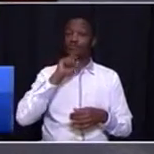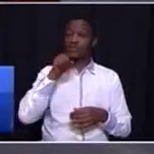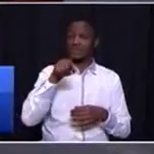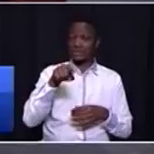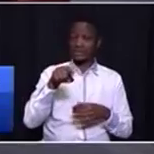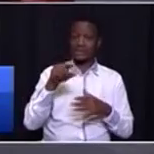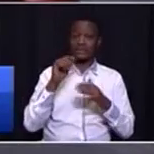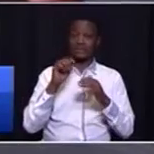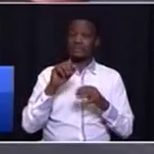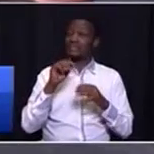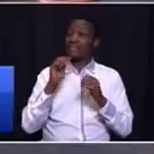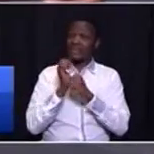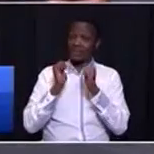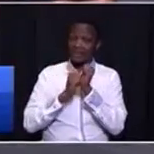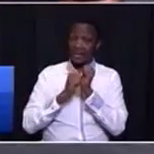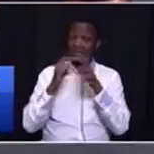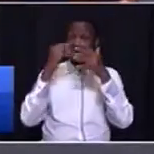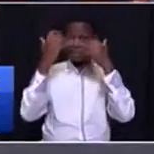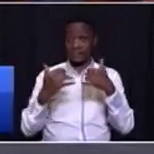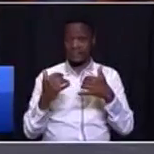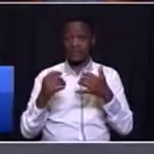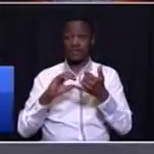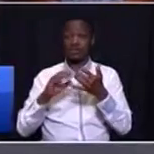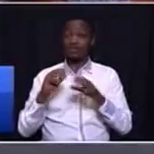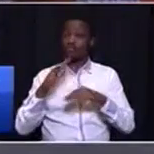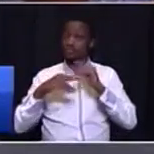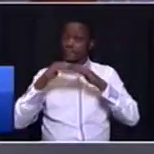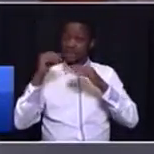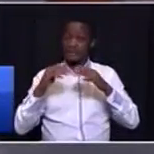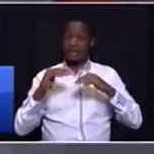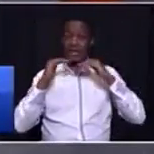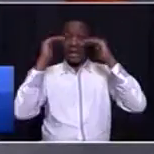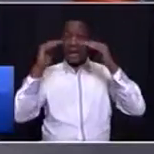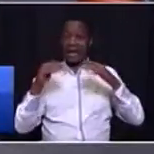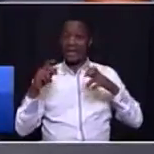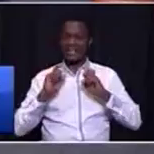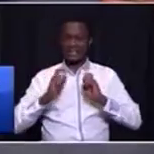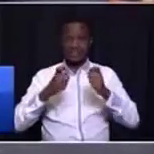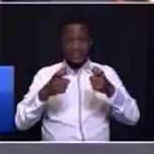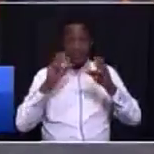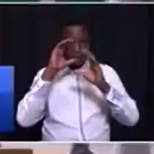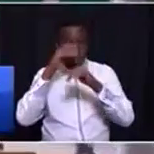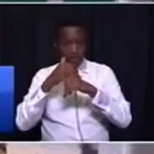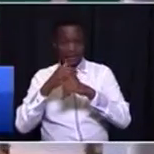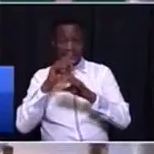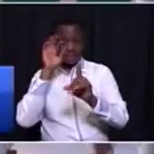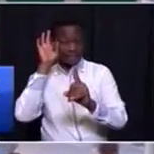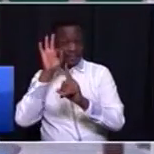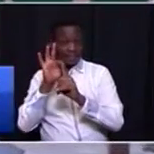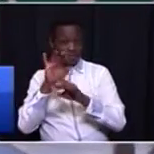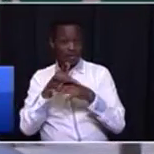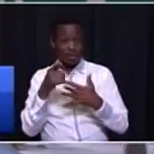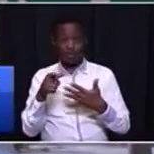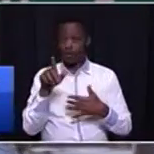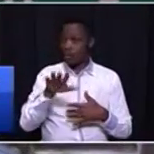to build a high-speed broadband, focusing particularly on deprived